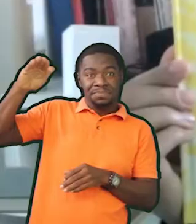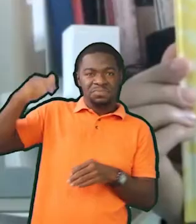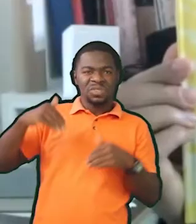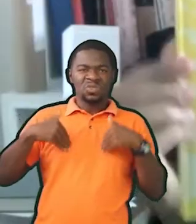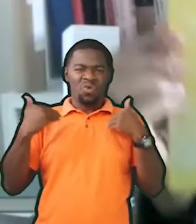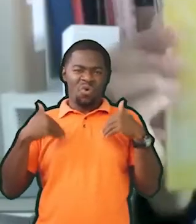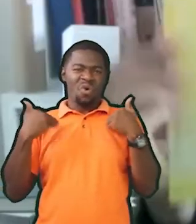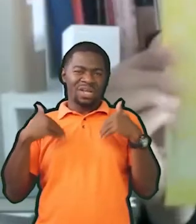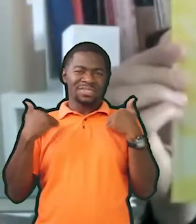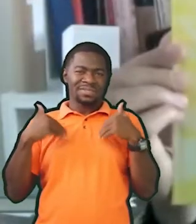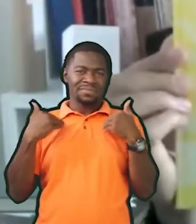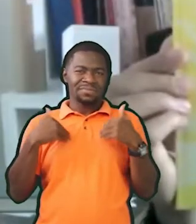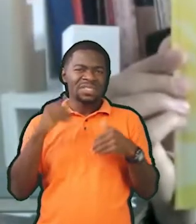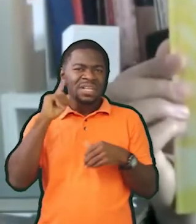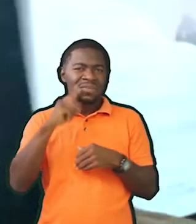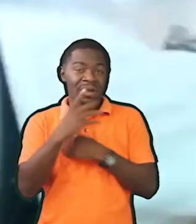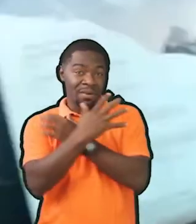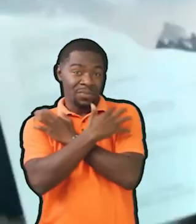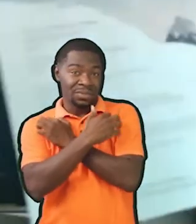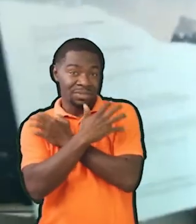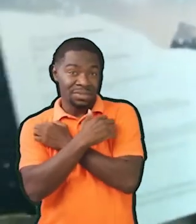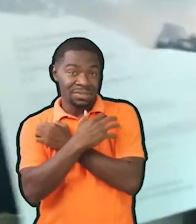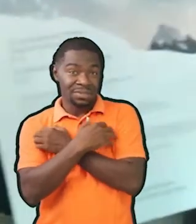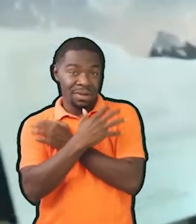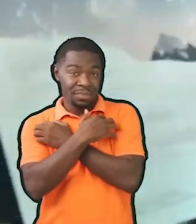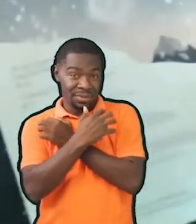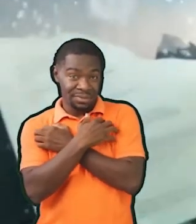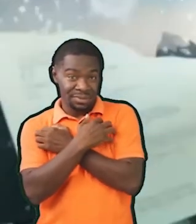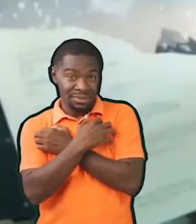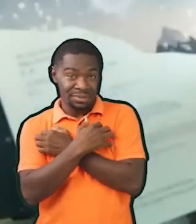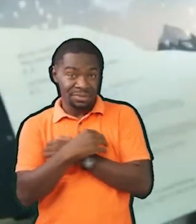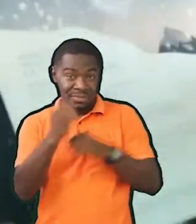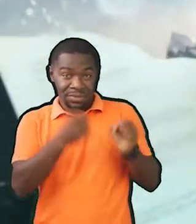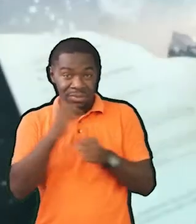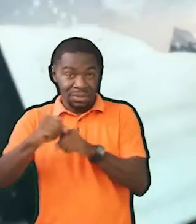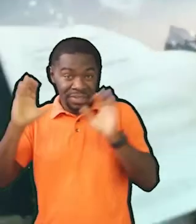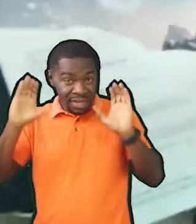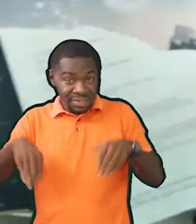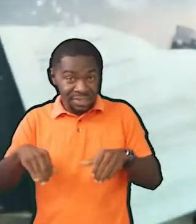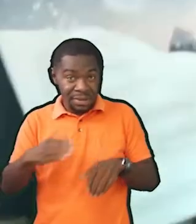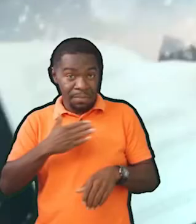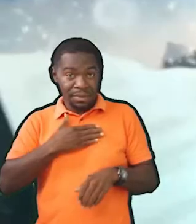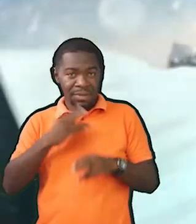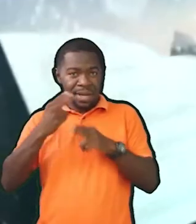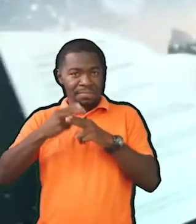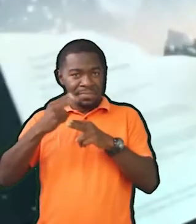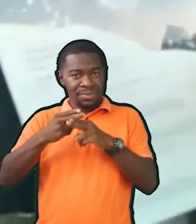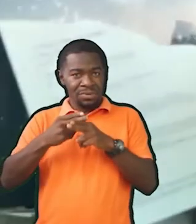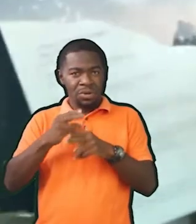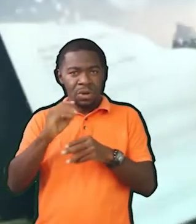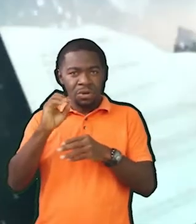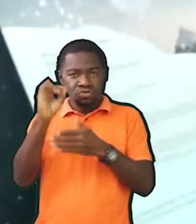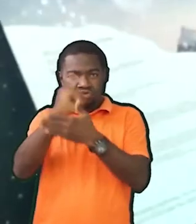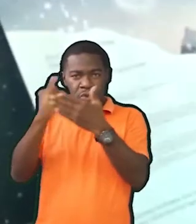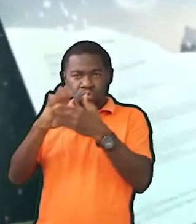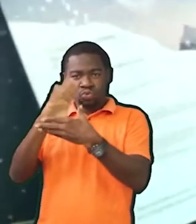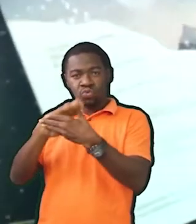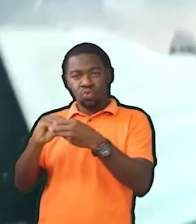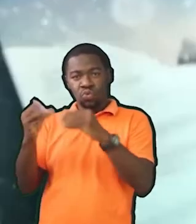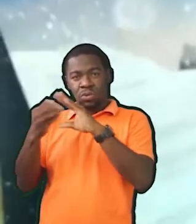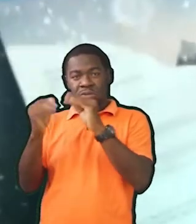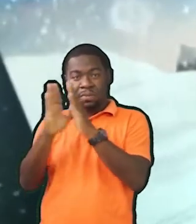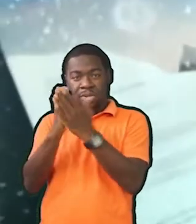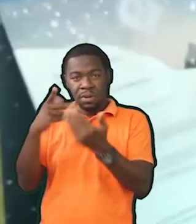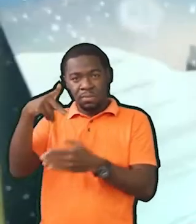a young deaf bear, Can Bears Ski. Raymond Antrobus, that's me, illustrated by